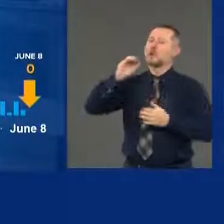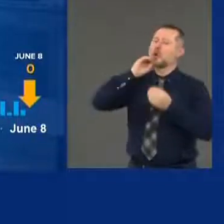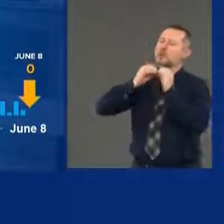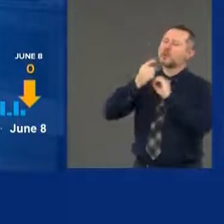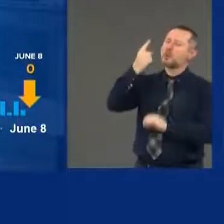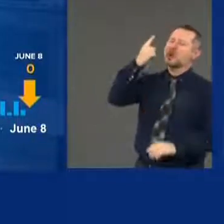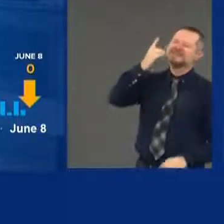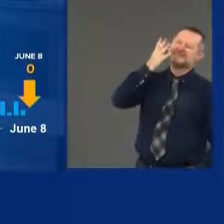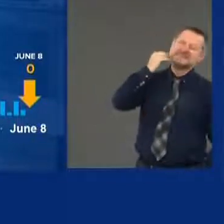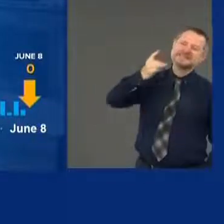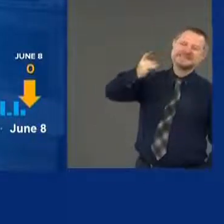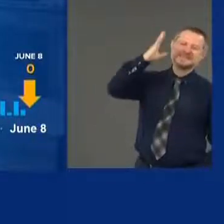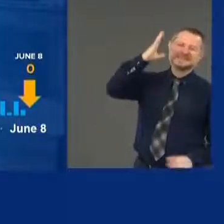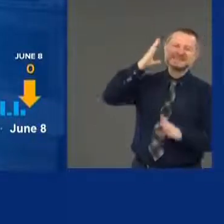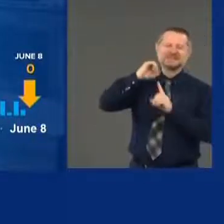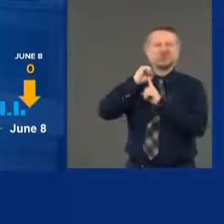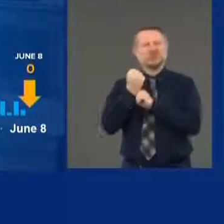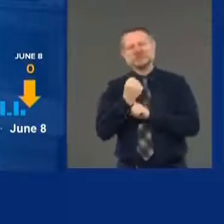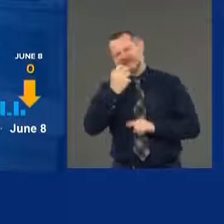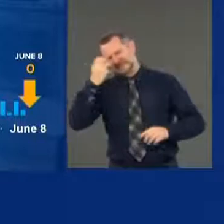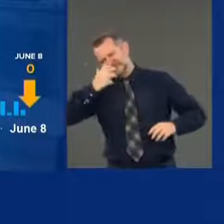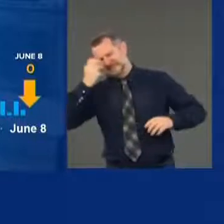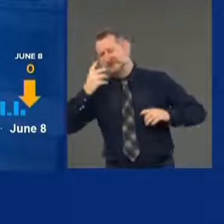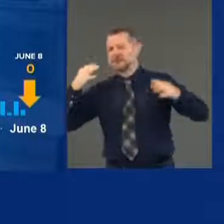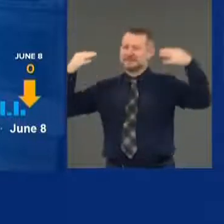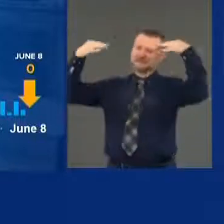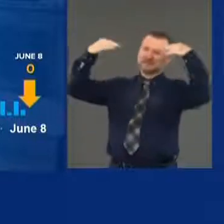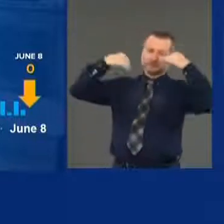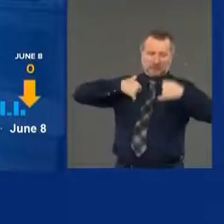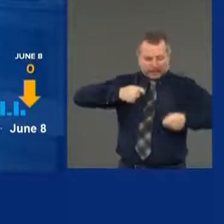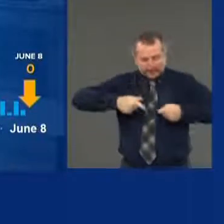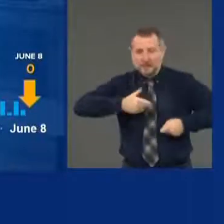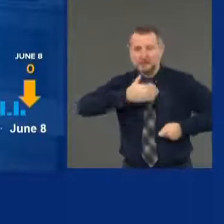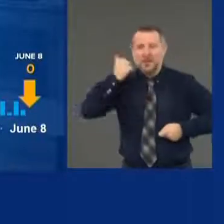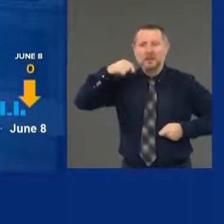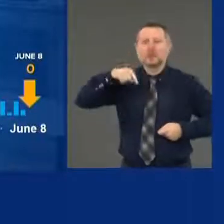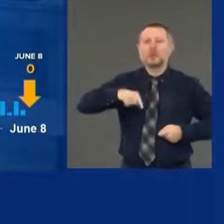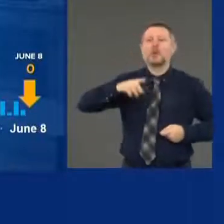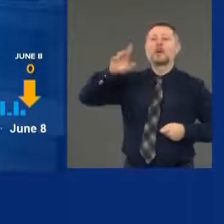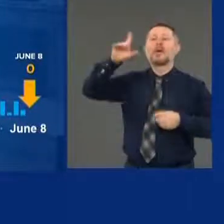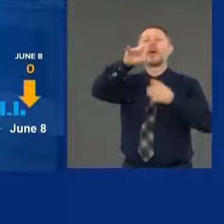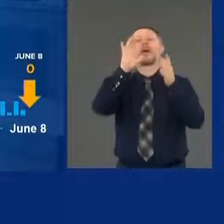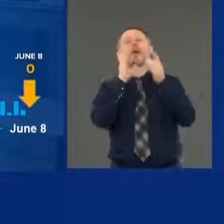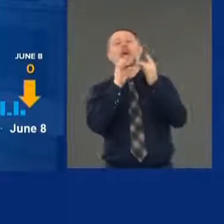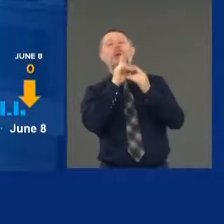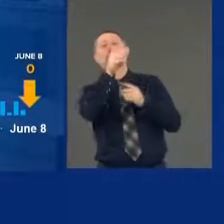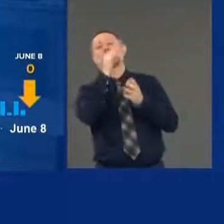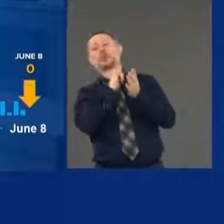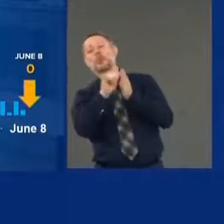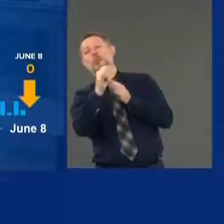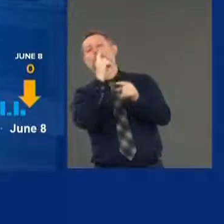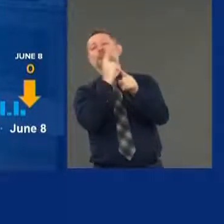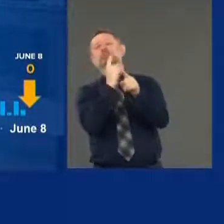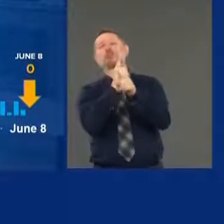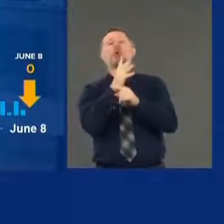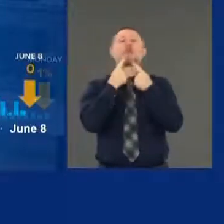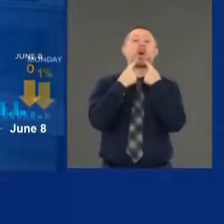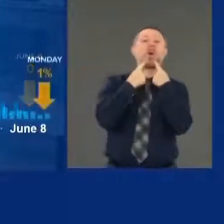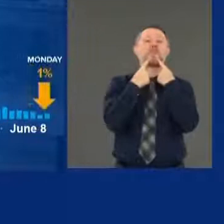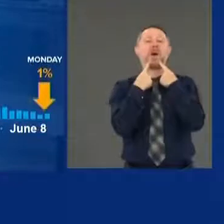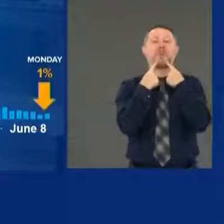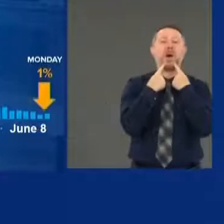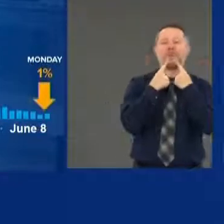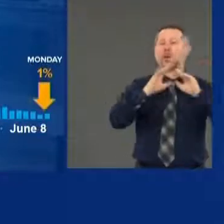the best. Oh, you just say that because you're a New Yorker. No, no, no, no. The numbers say that. The numbers say